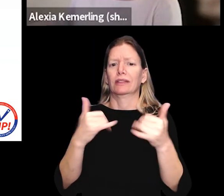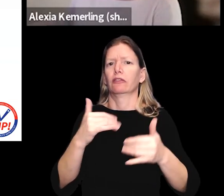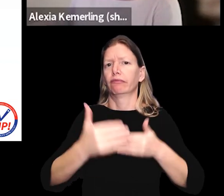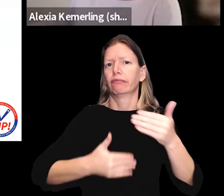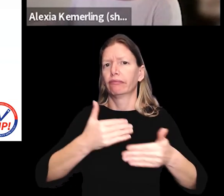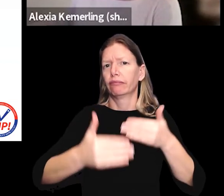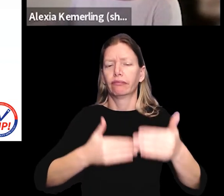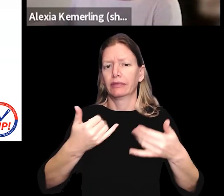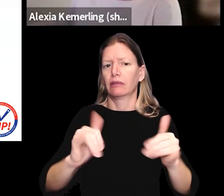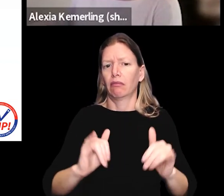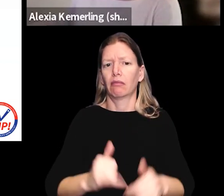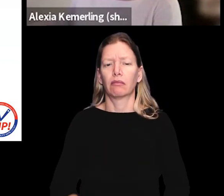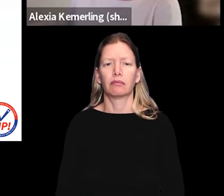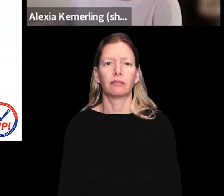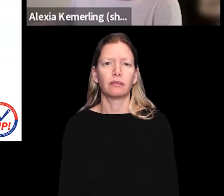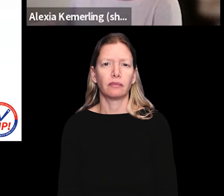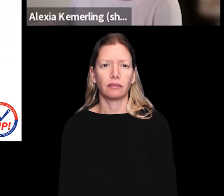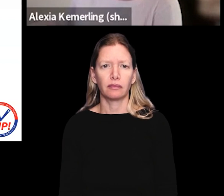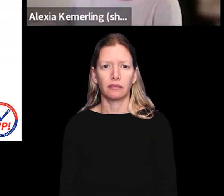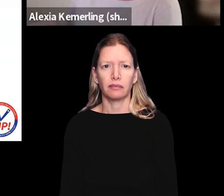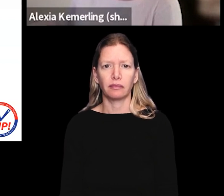the lawsuit is still engaged.